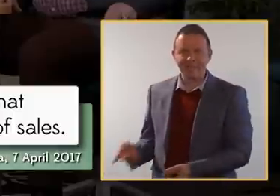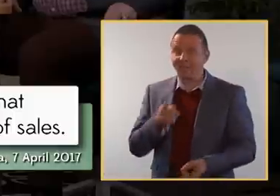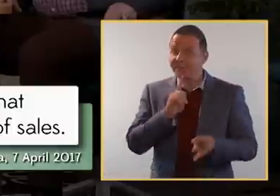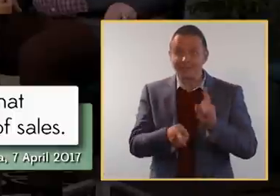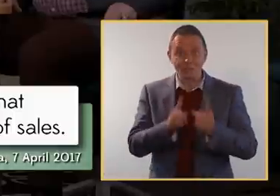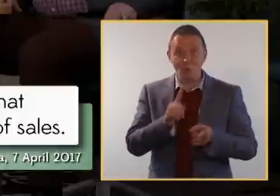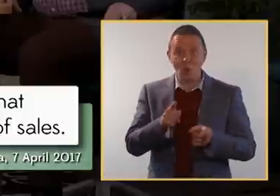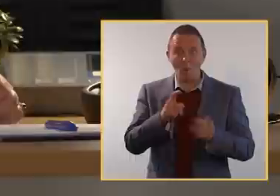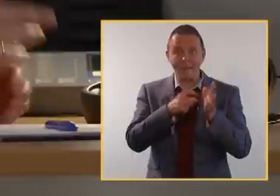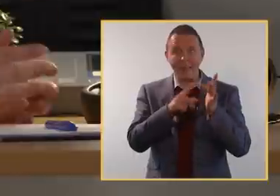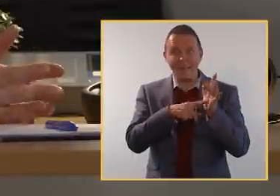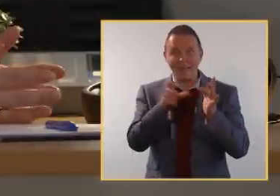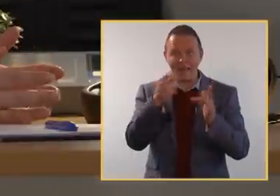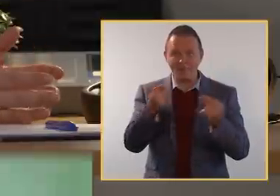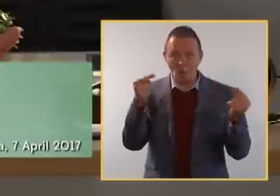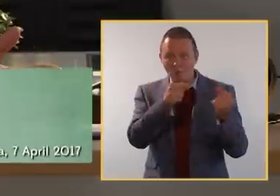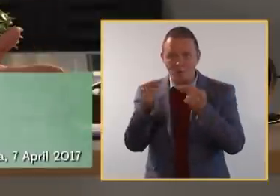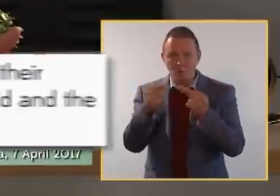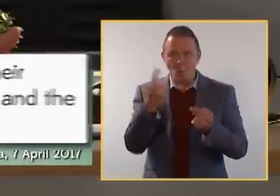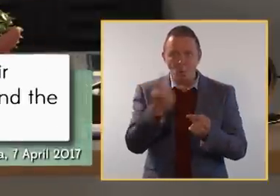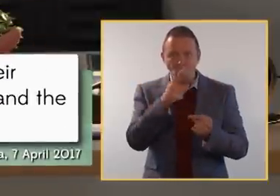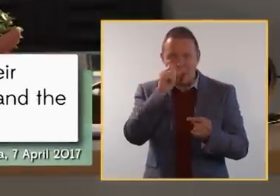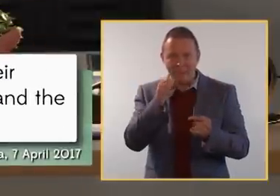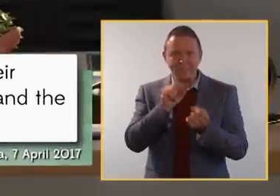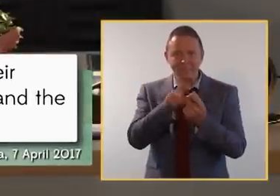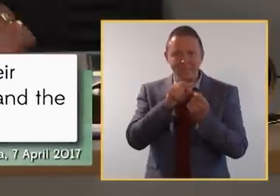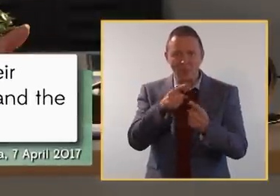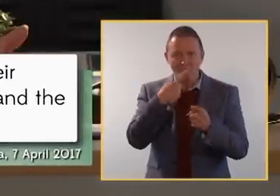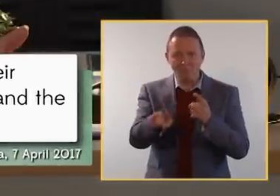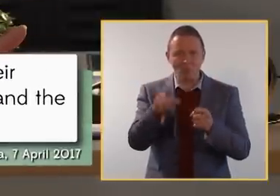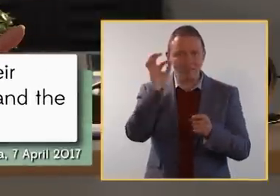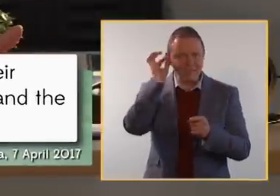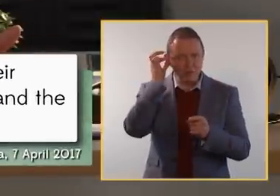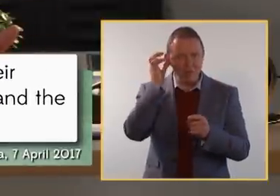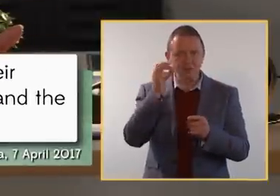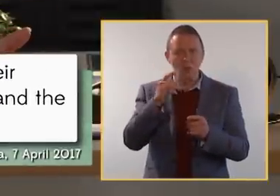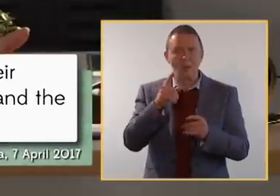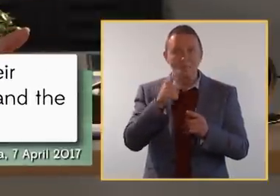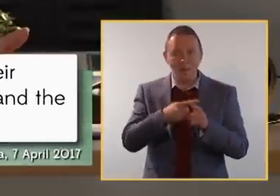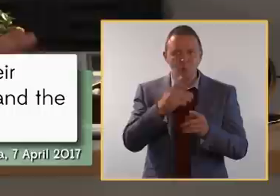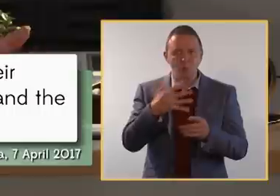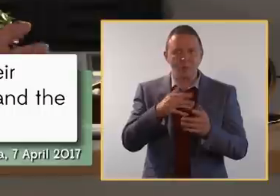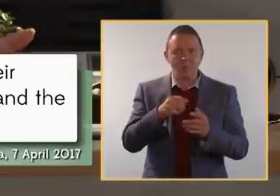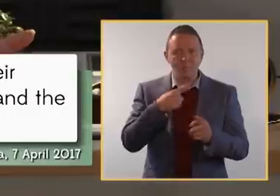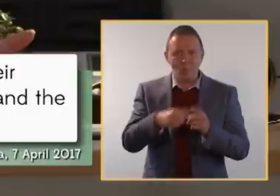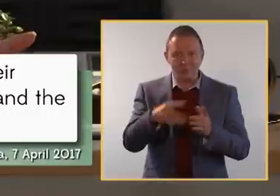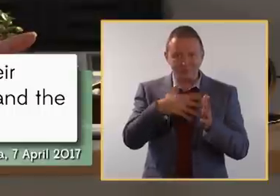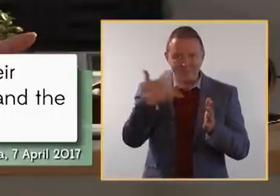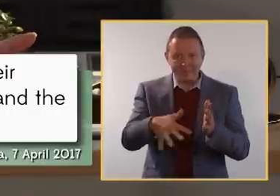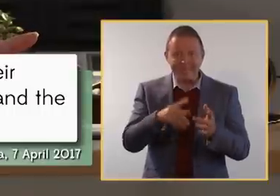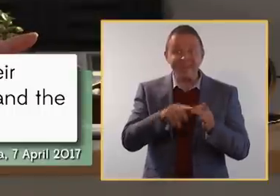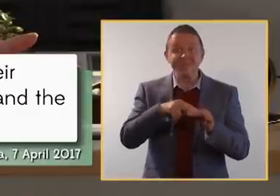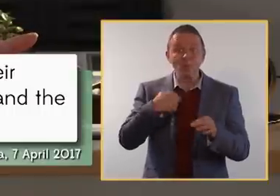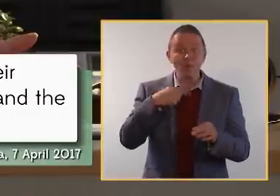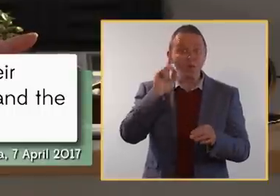Well, it's written right here. And some clinics run competitions on who can sell the most hearing aids and who can sell the most expensive ones, and if we don't play